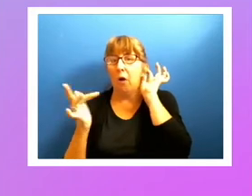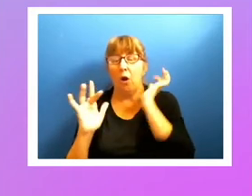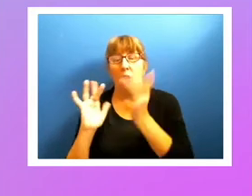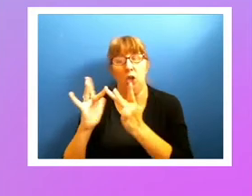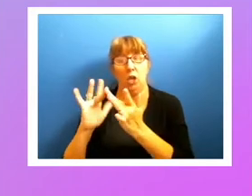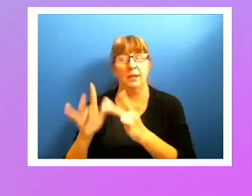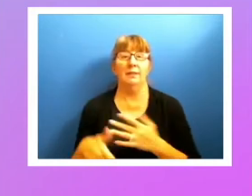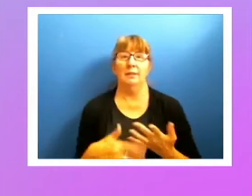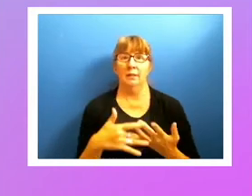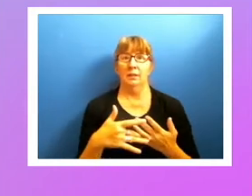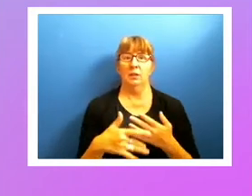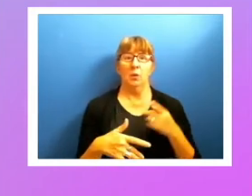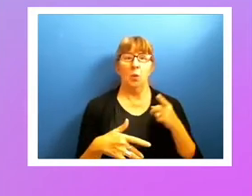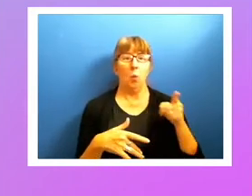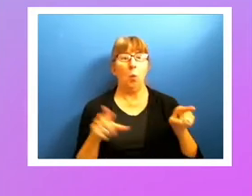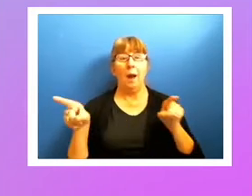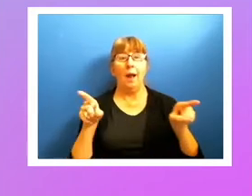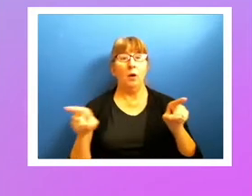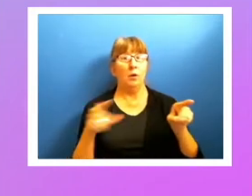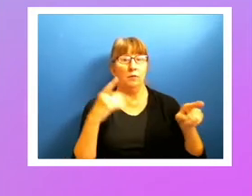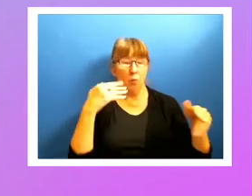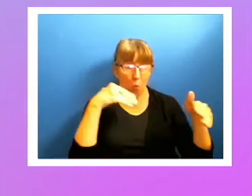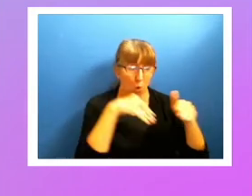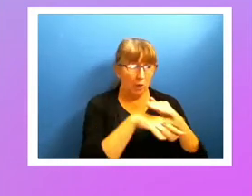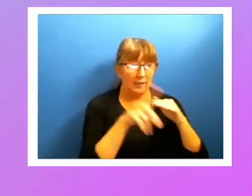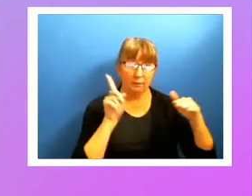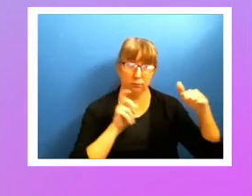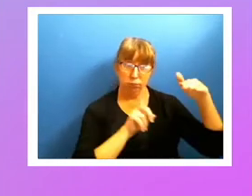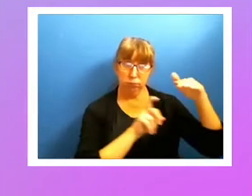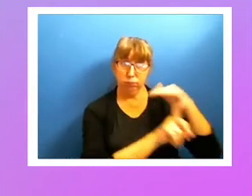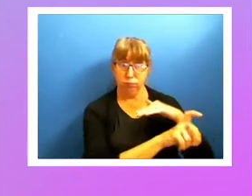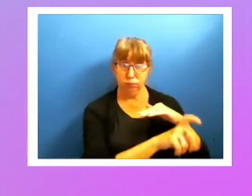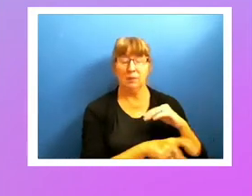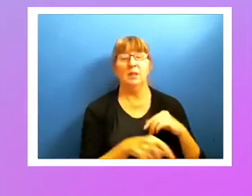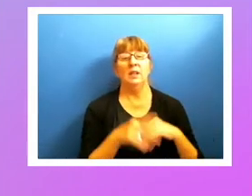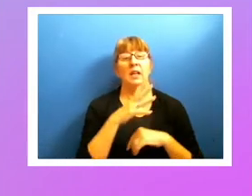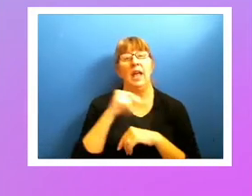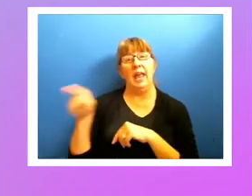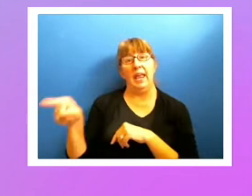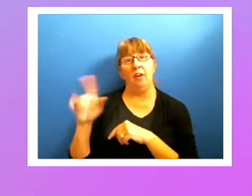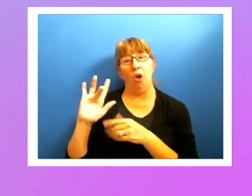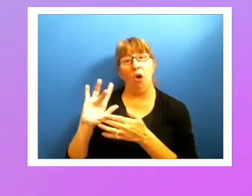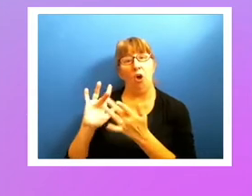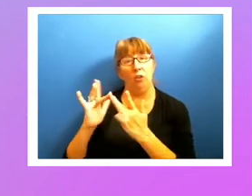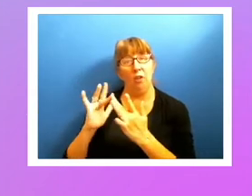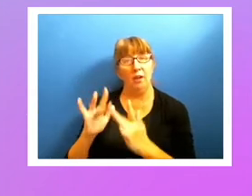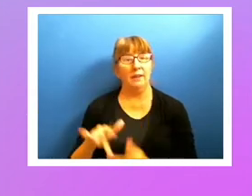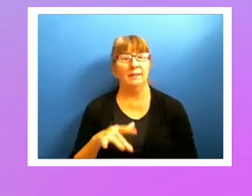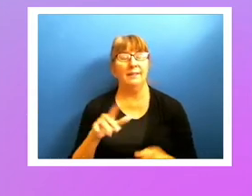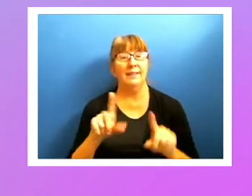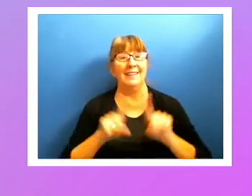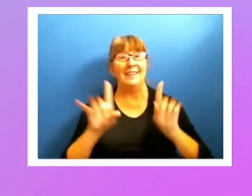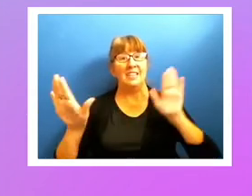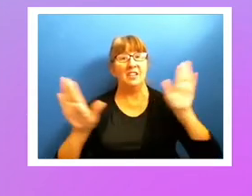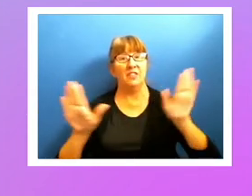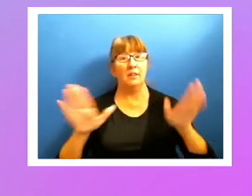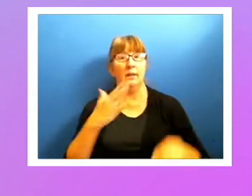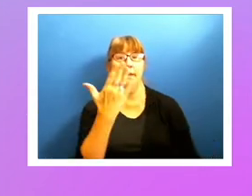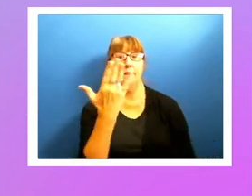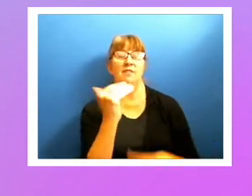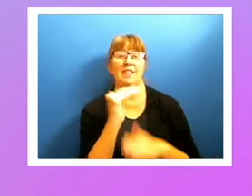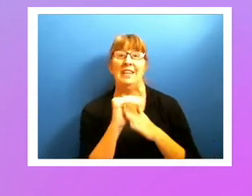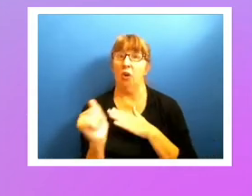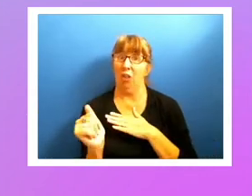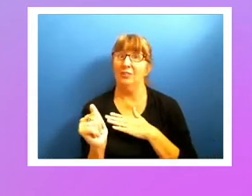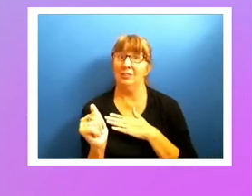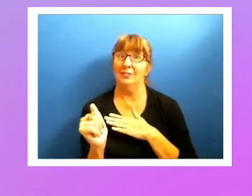.50, making a payment on your car. So let's see, if we want to have a proper